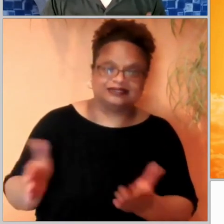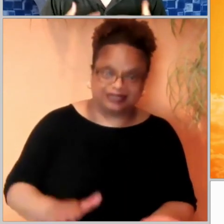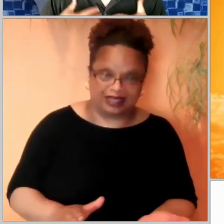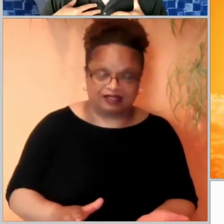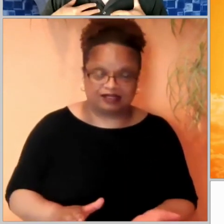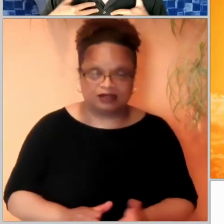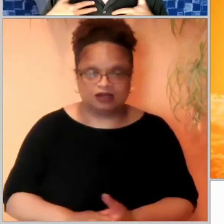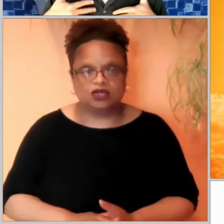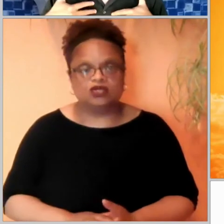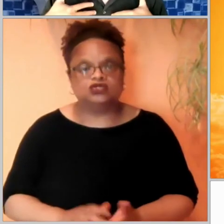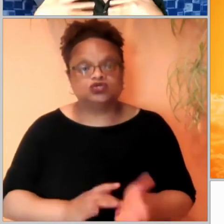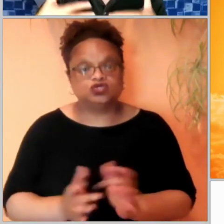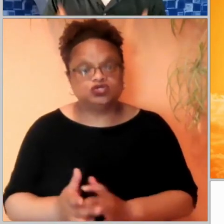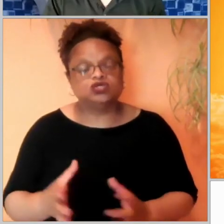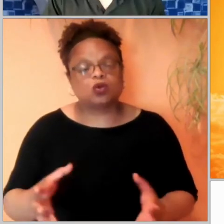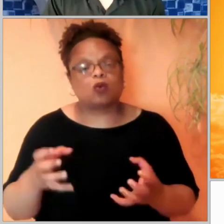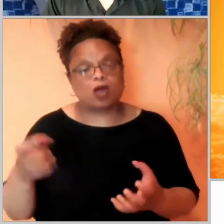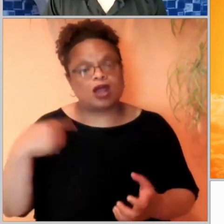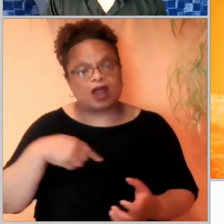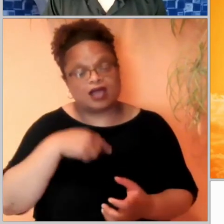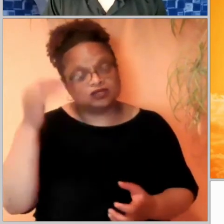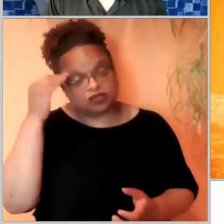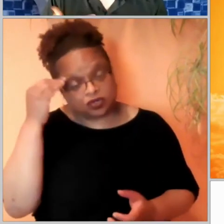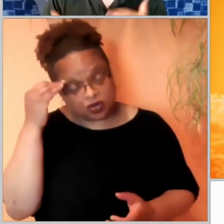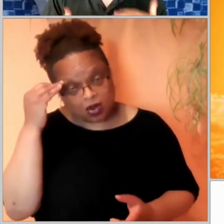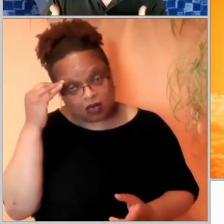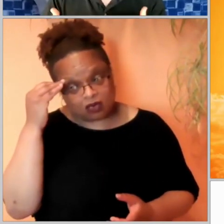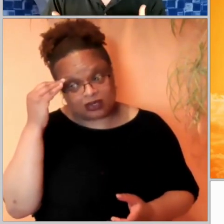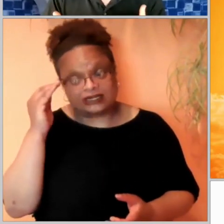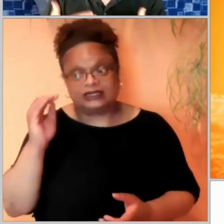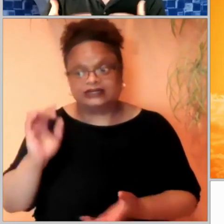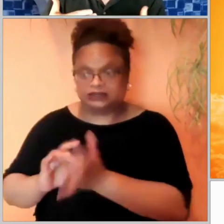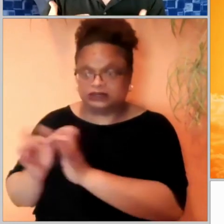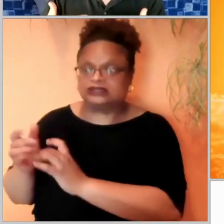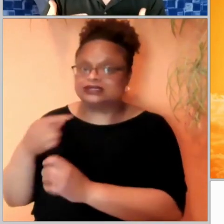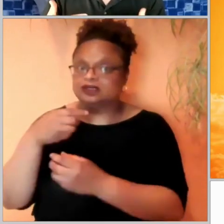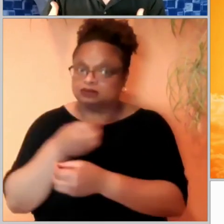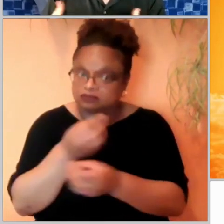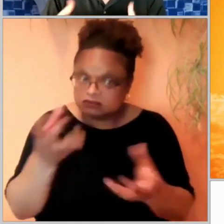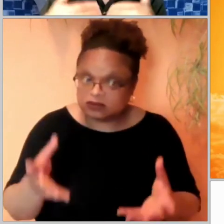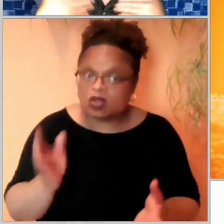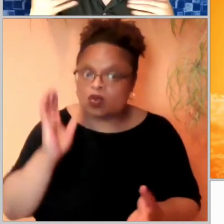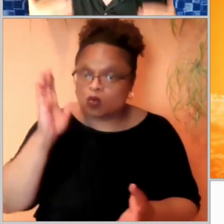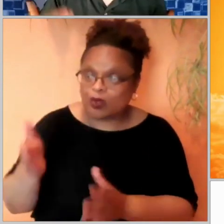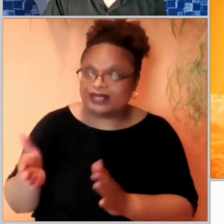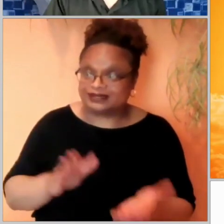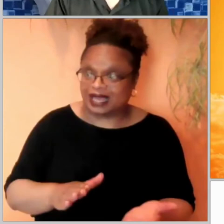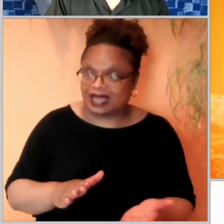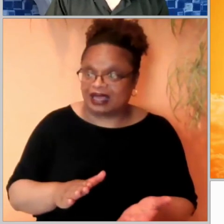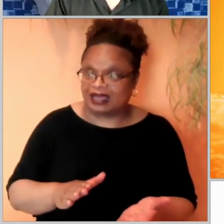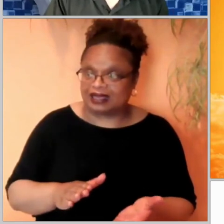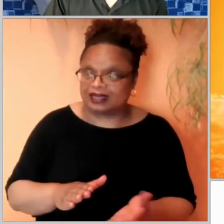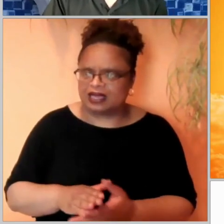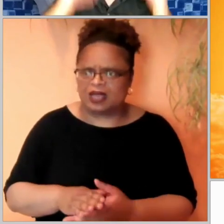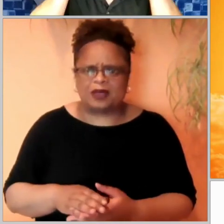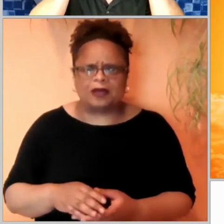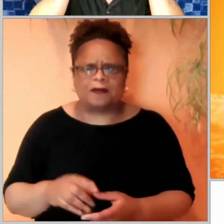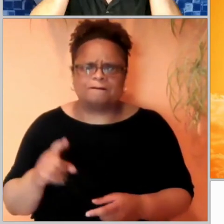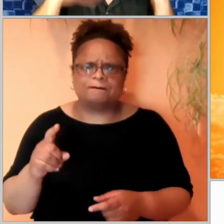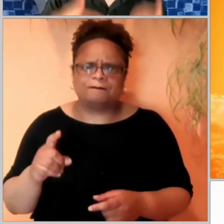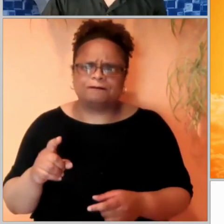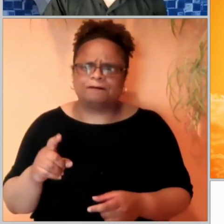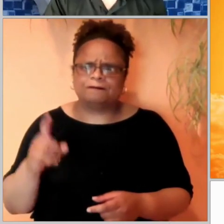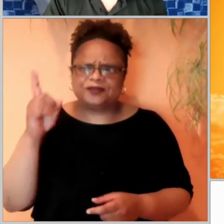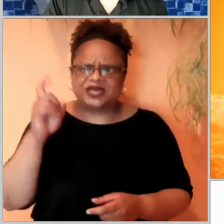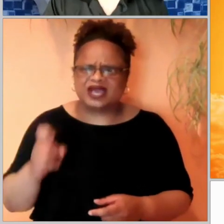he wants us to know that he was going to die, but that was not going to be as a result of bad misfortune or that,